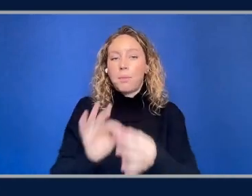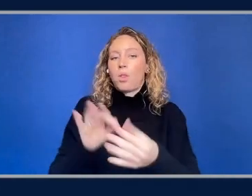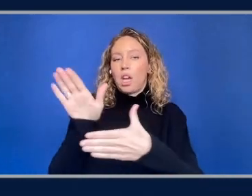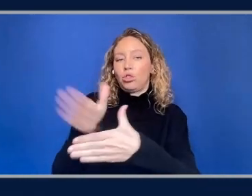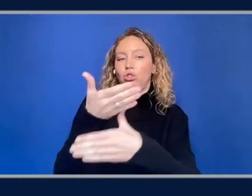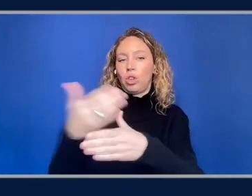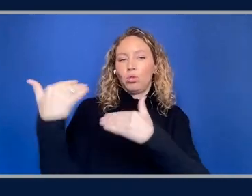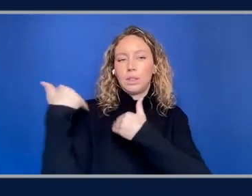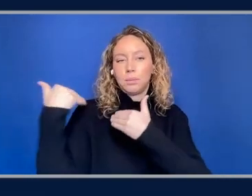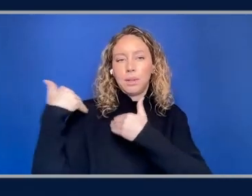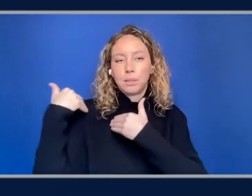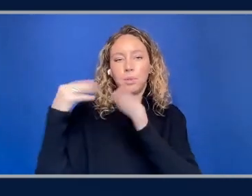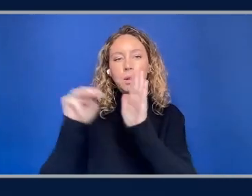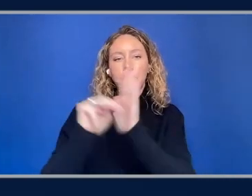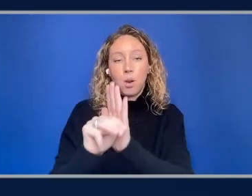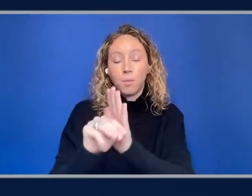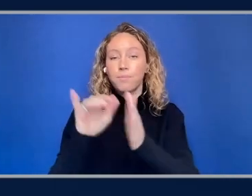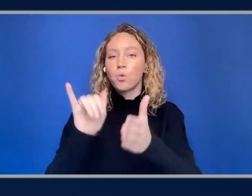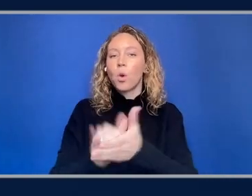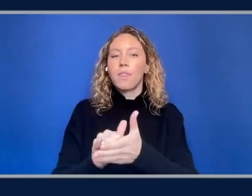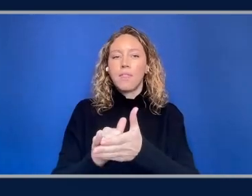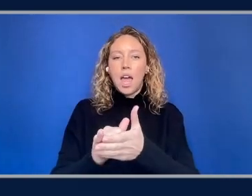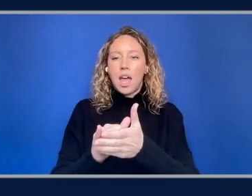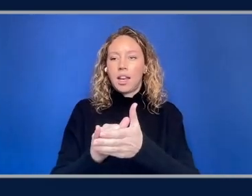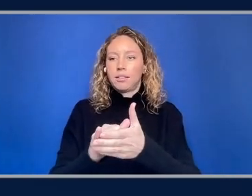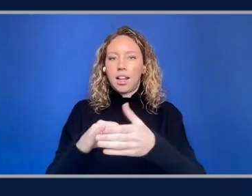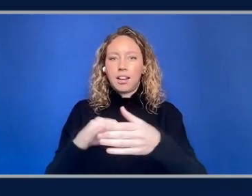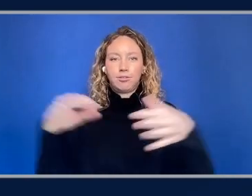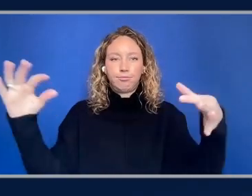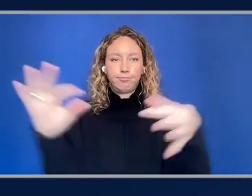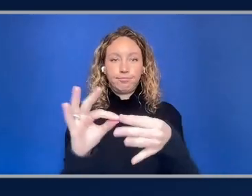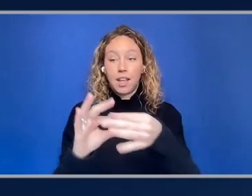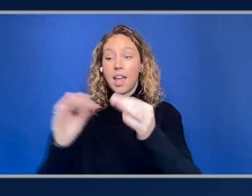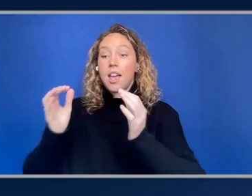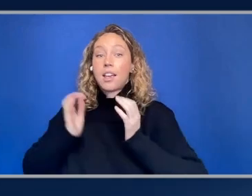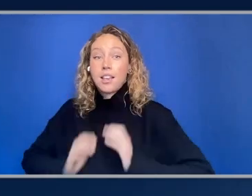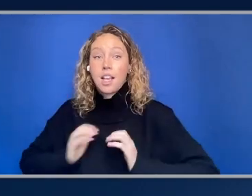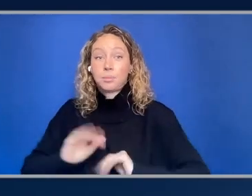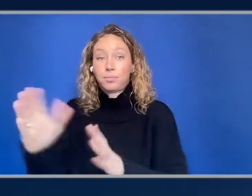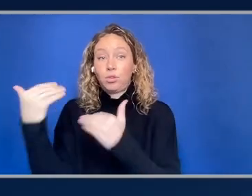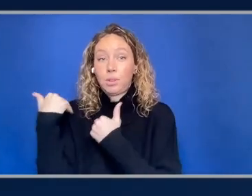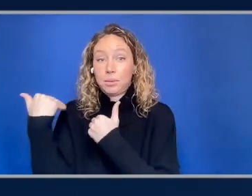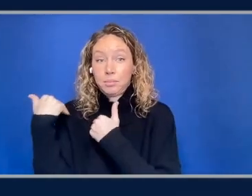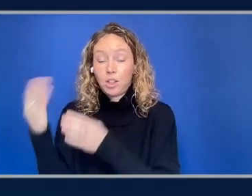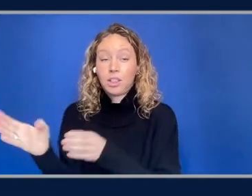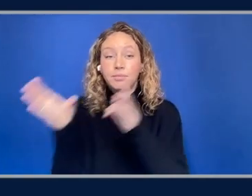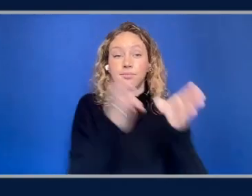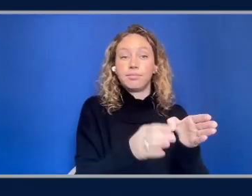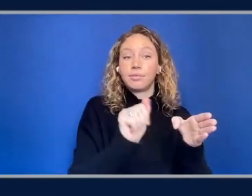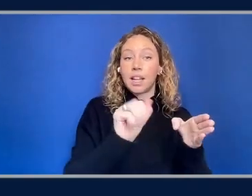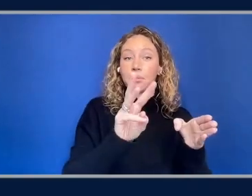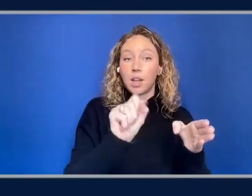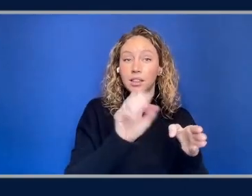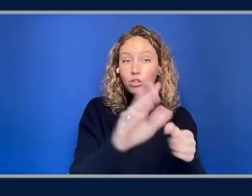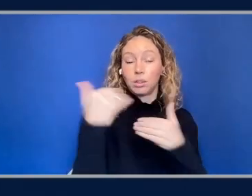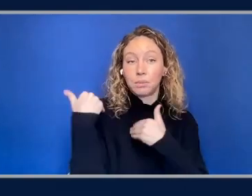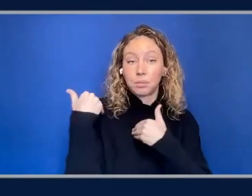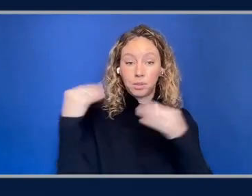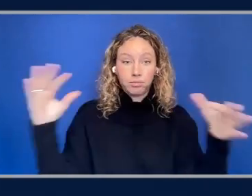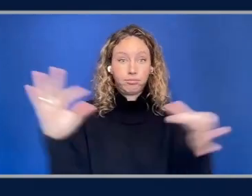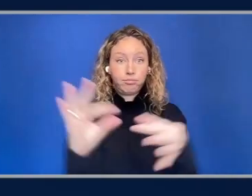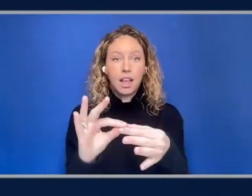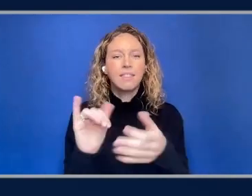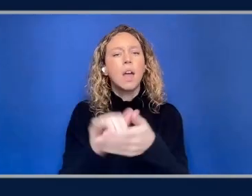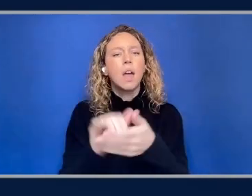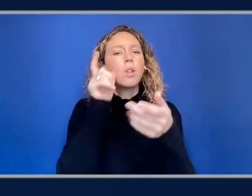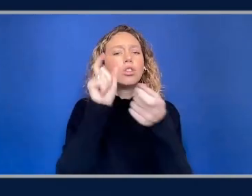And we always talk about how that line between what the customer's responsibility is and AWS's changes depending on